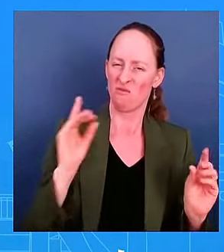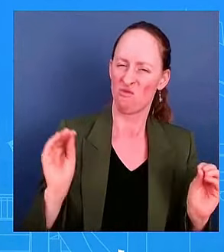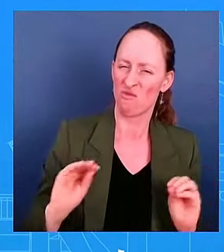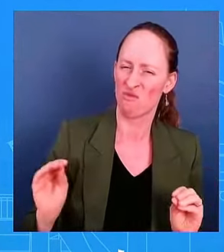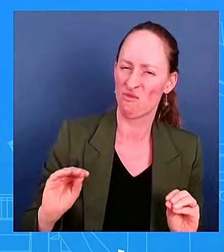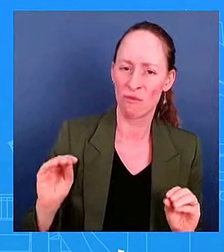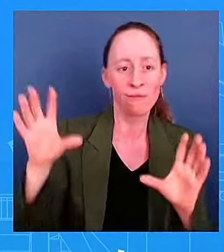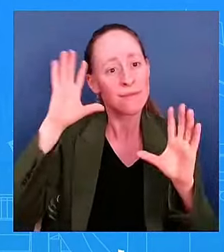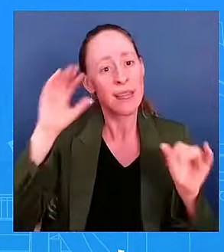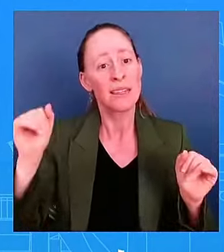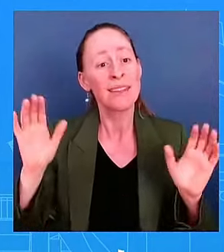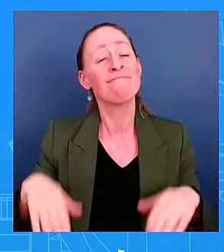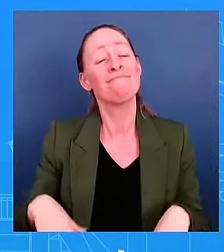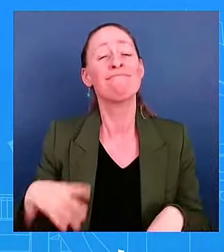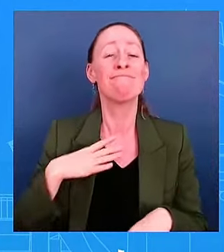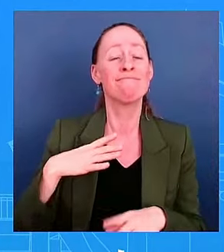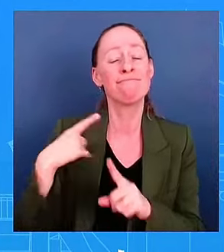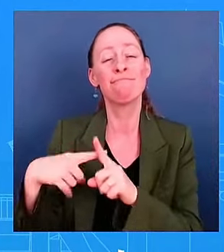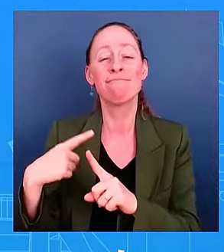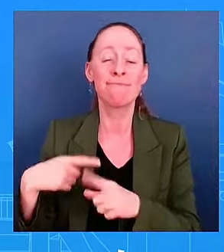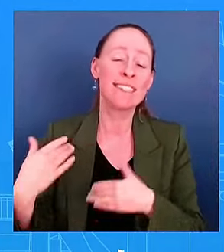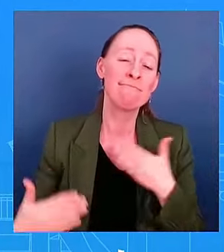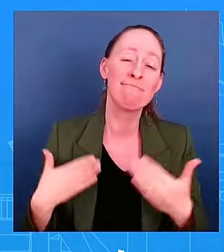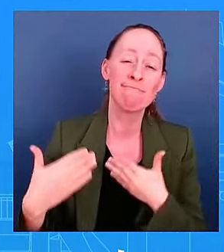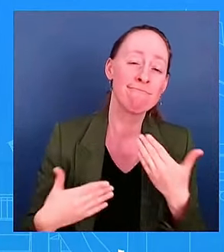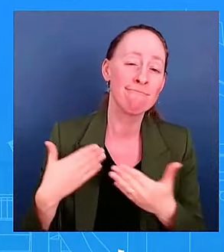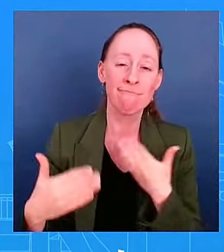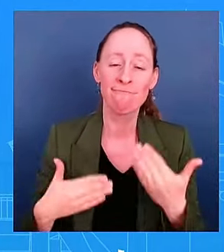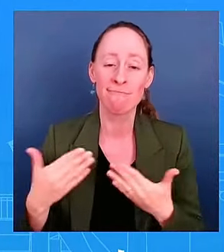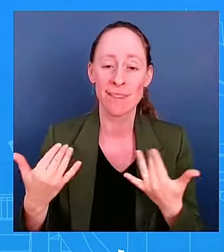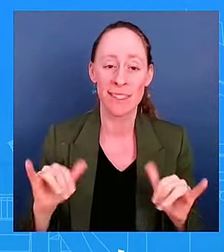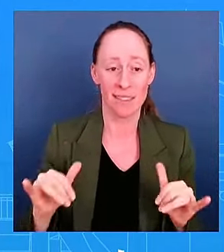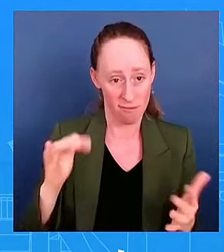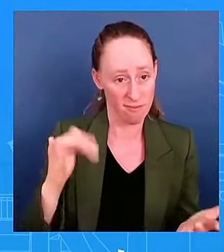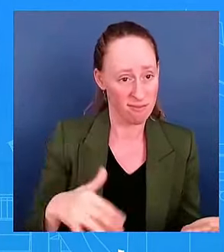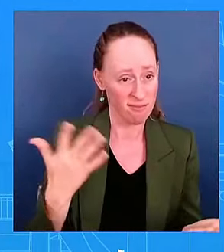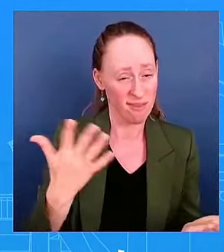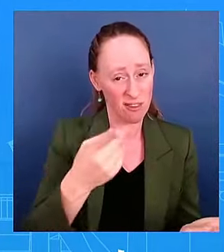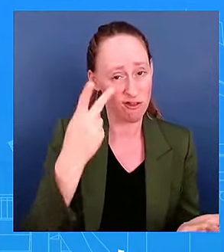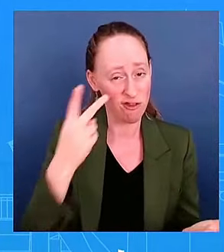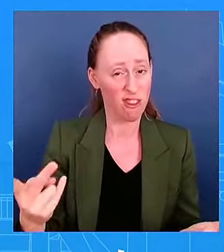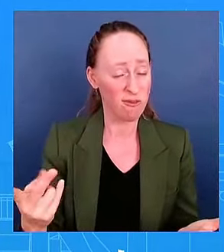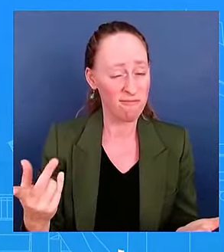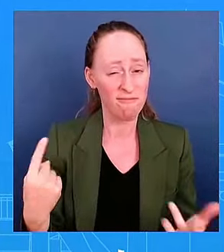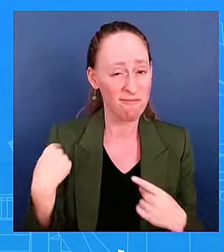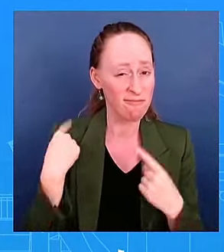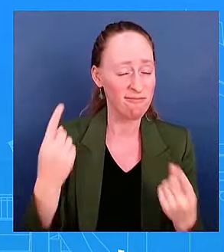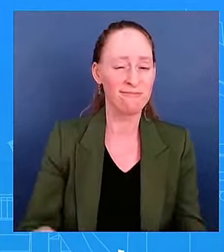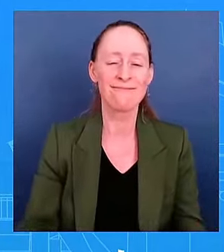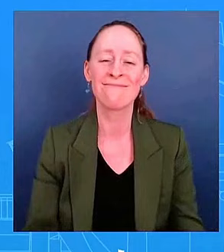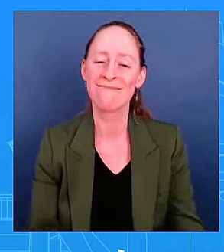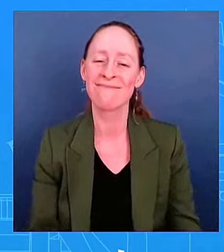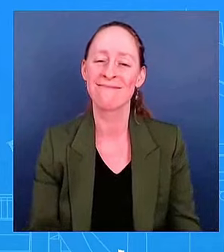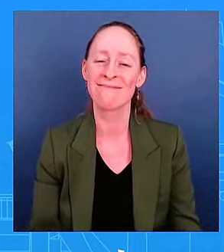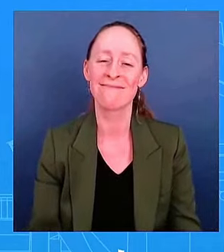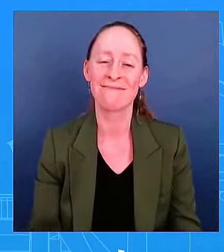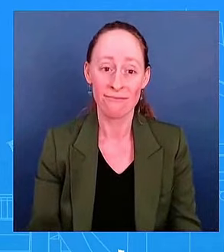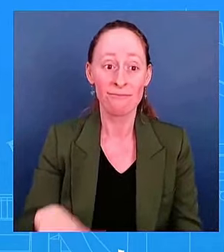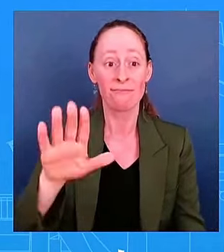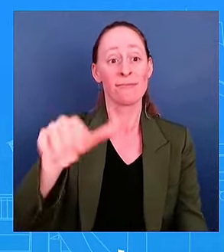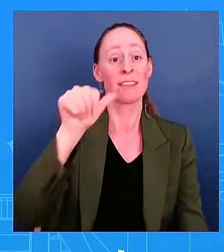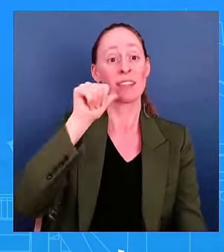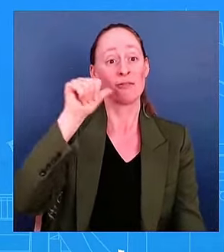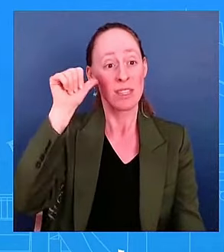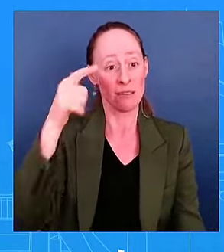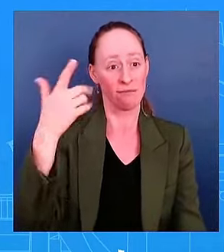through. And that's what you saw him do. And look, you know, you heard me say this yesterday, and you heard directly from the president say